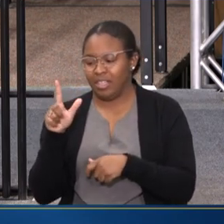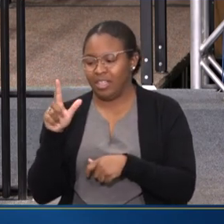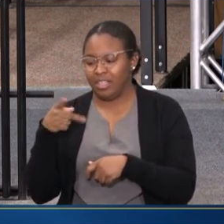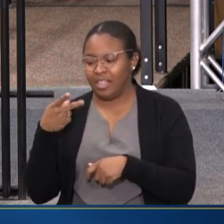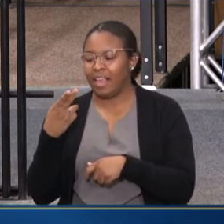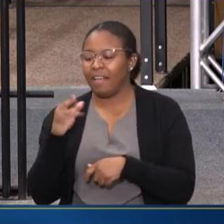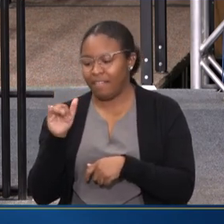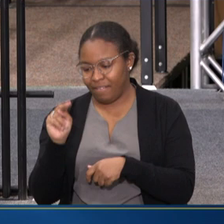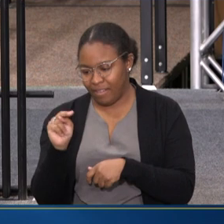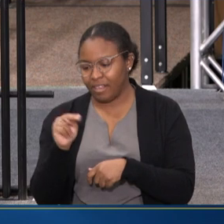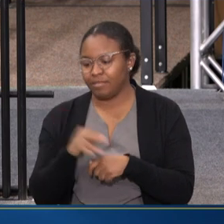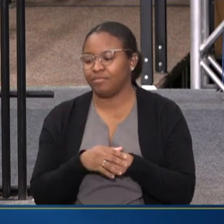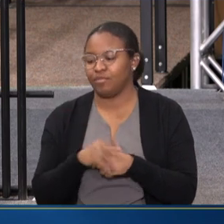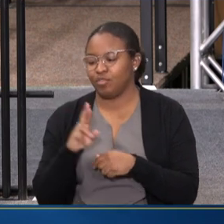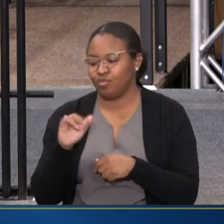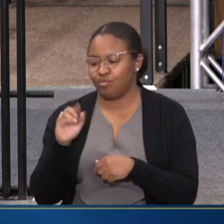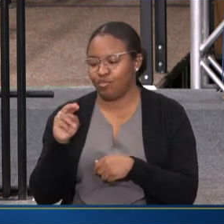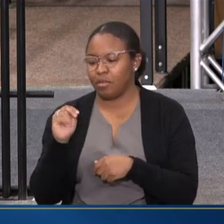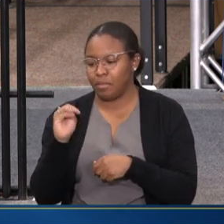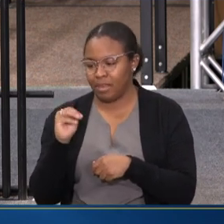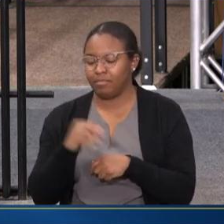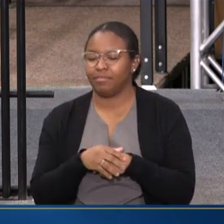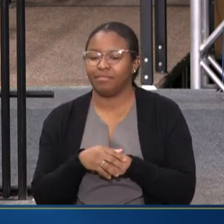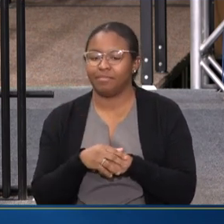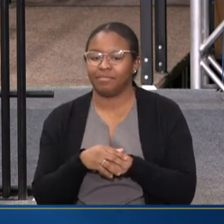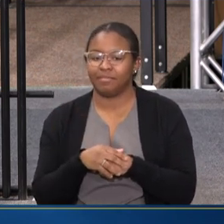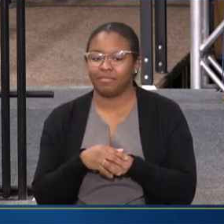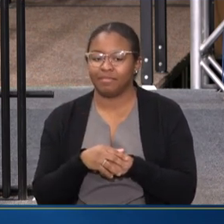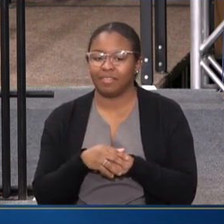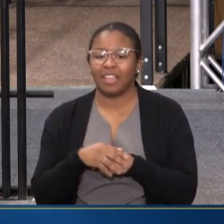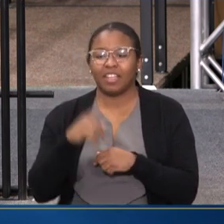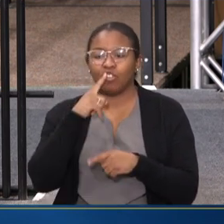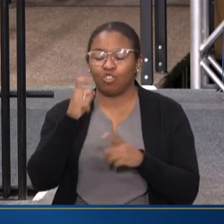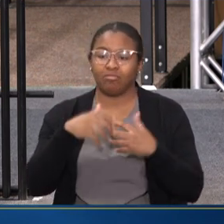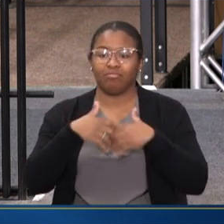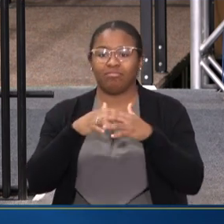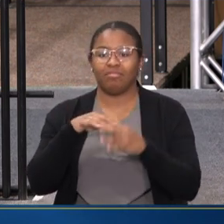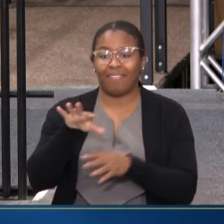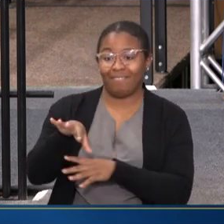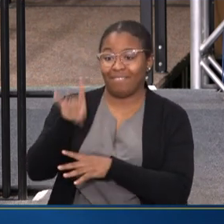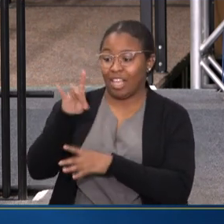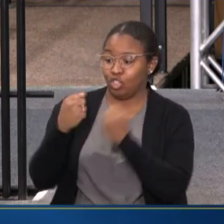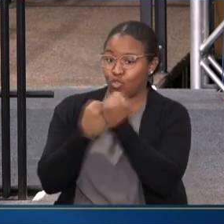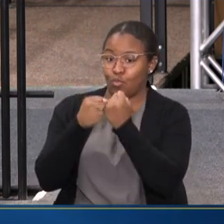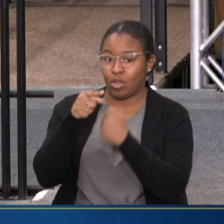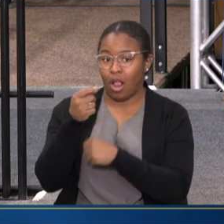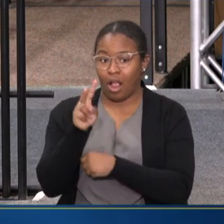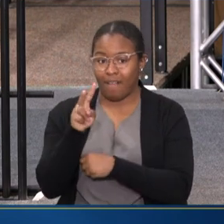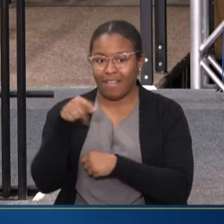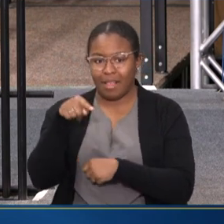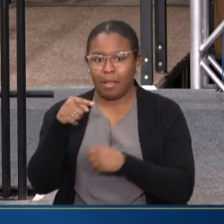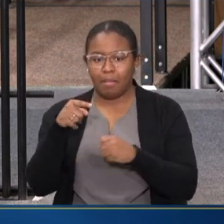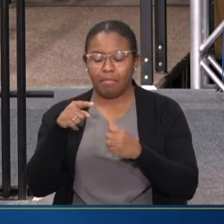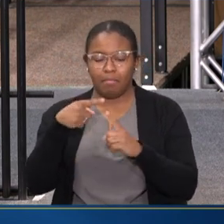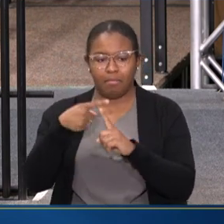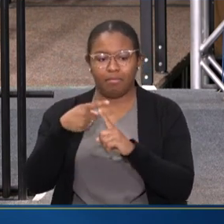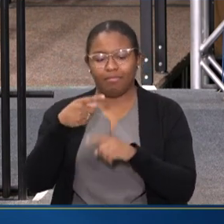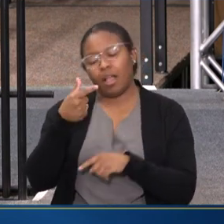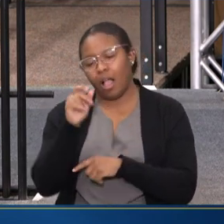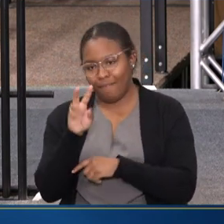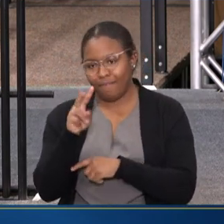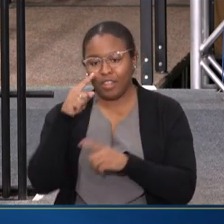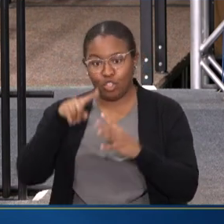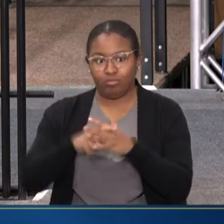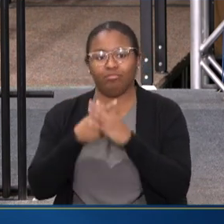OPENING REMARKS, HHS LAUNCHED FIND SUPPORT.GOV THIS MONTH. COULD YOU TELL US A LITTLE MORE ABOUT THIS RESOURCE